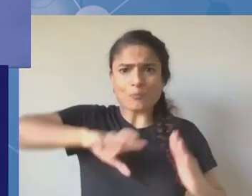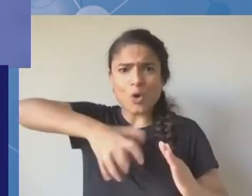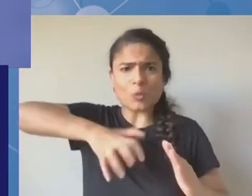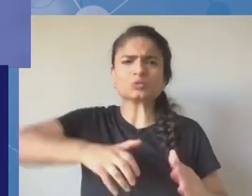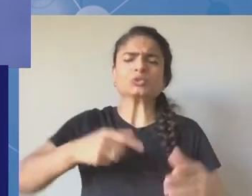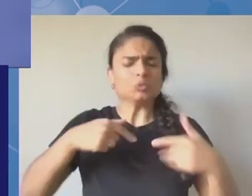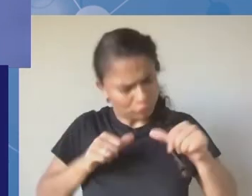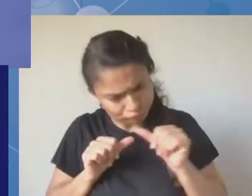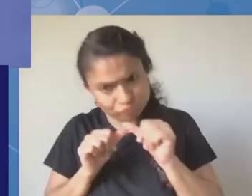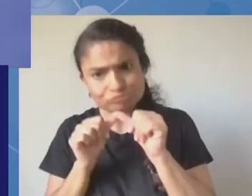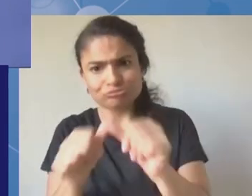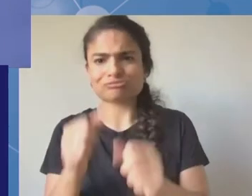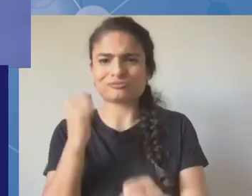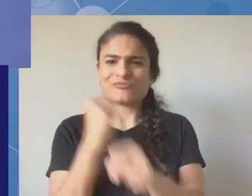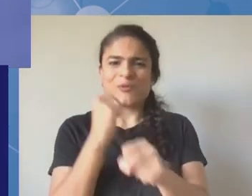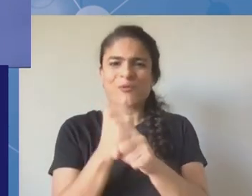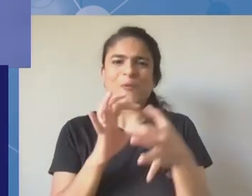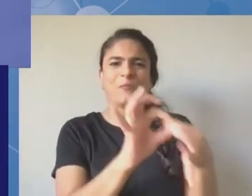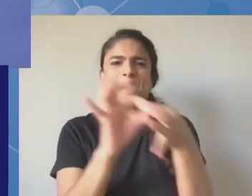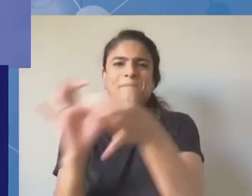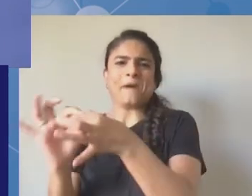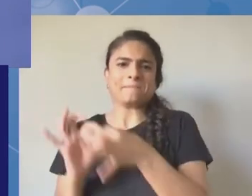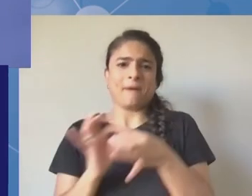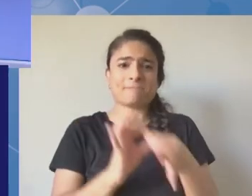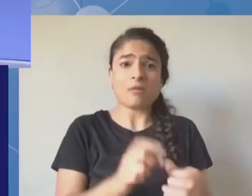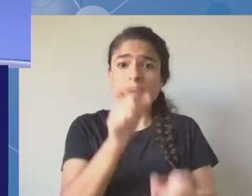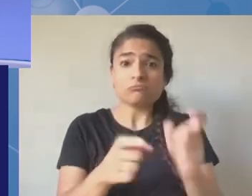the mag so we'll we will continue thank you thank you